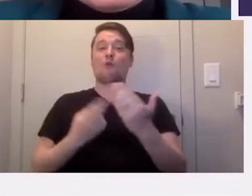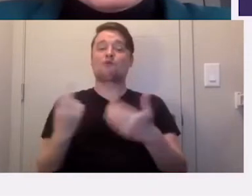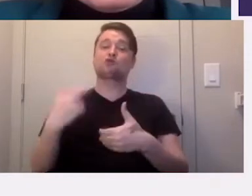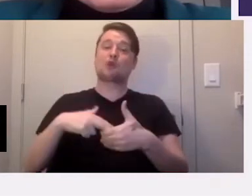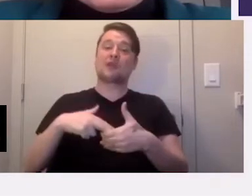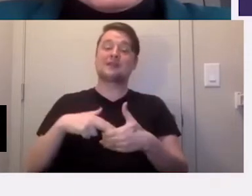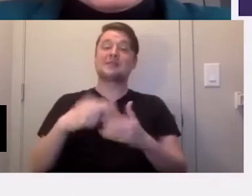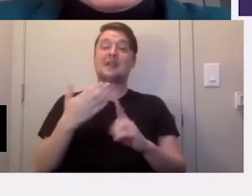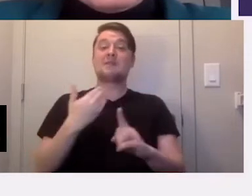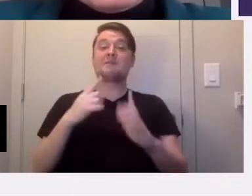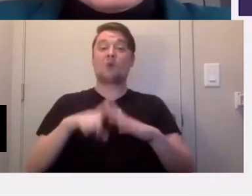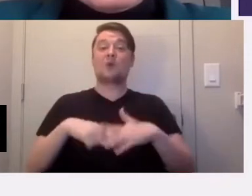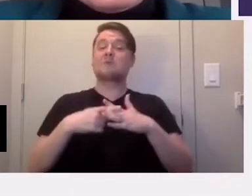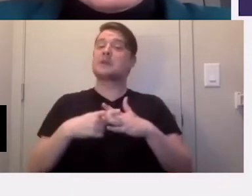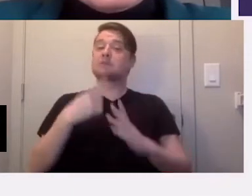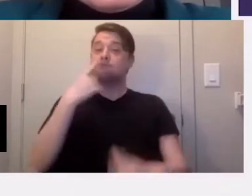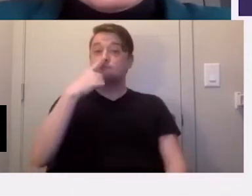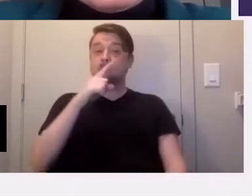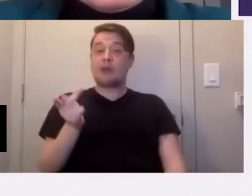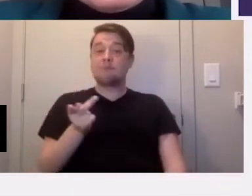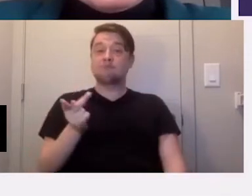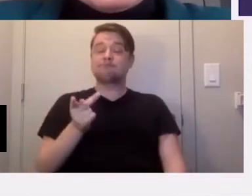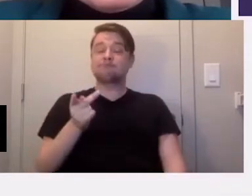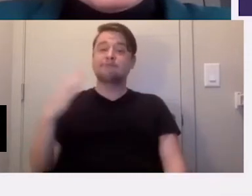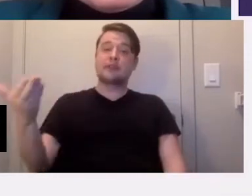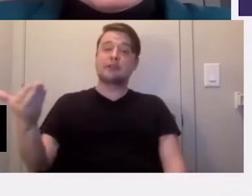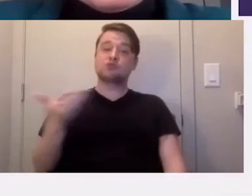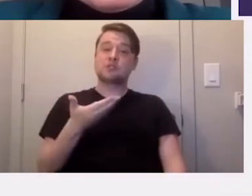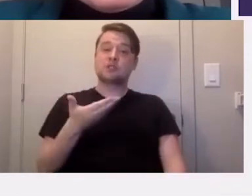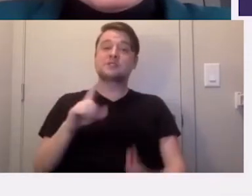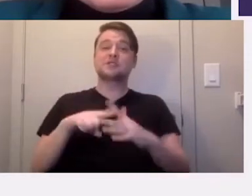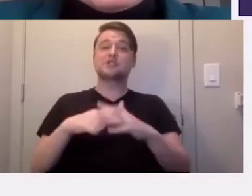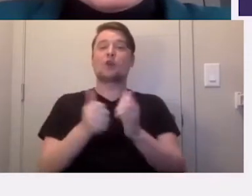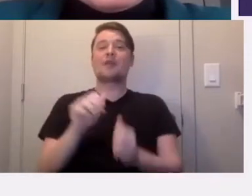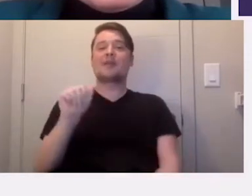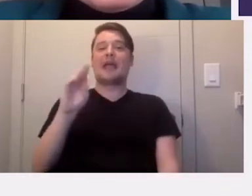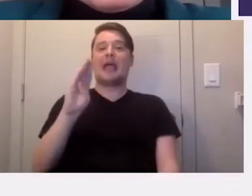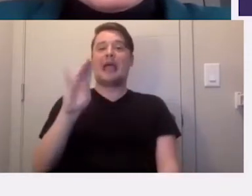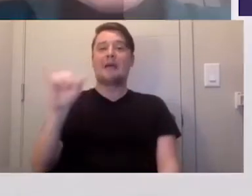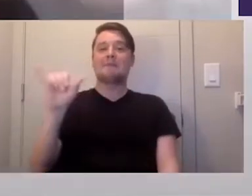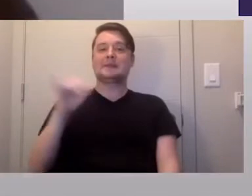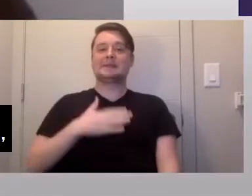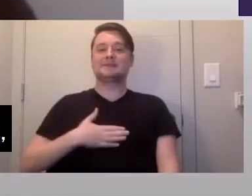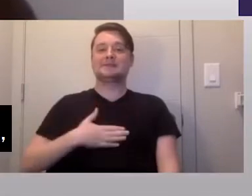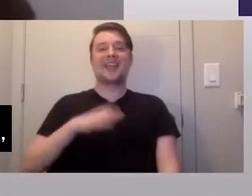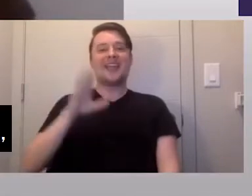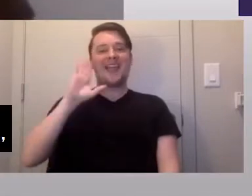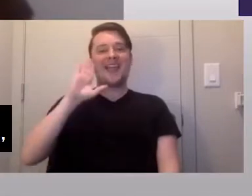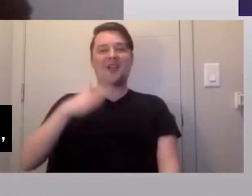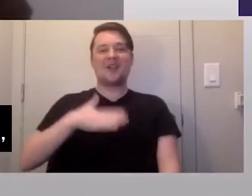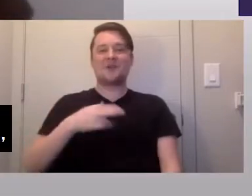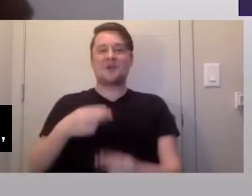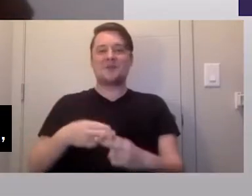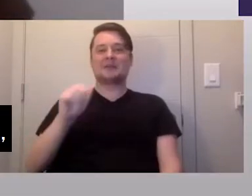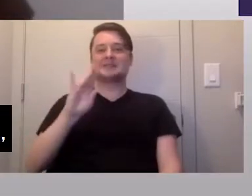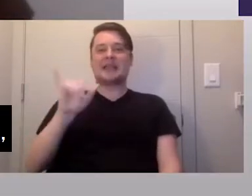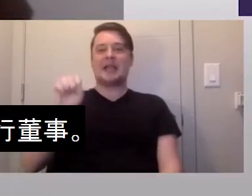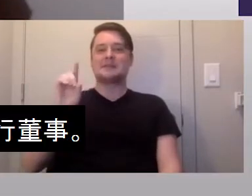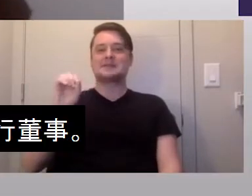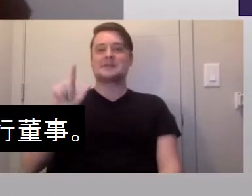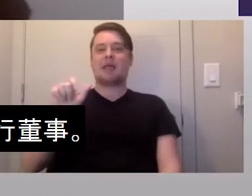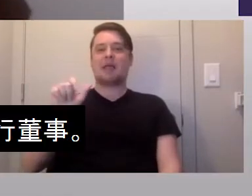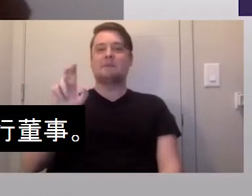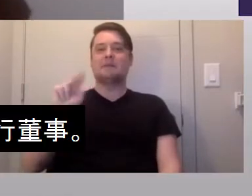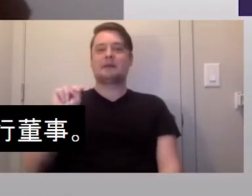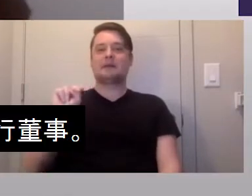Before we begin, can you both give a brief introduction, starting with Abby? Hi, my name is Abby Spaleman, and I